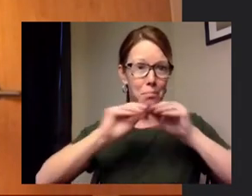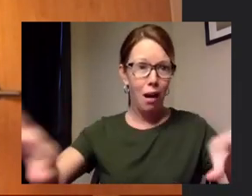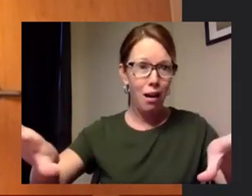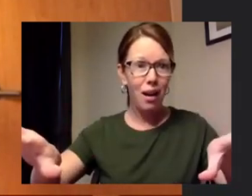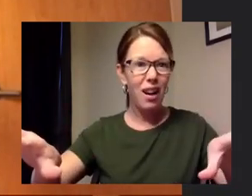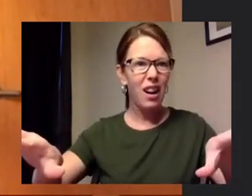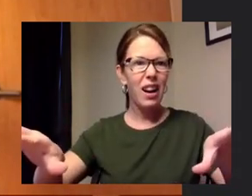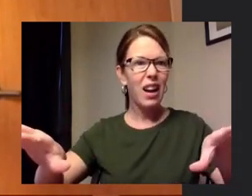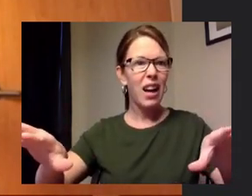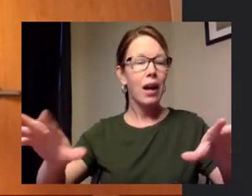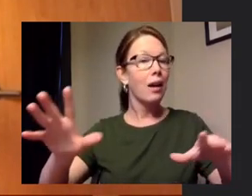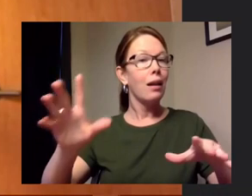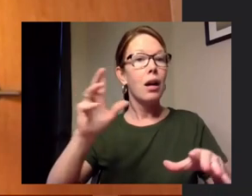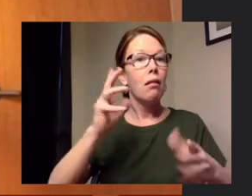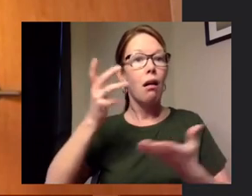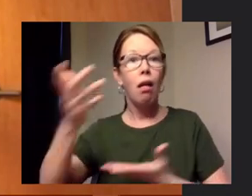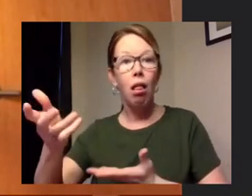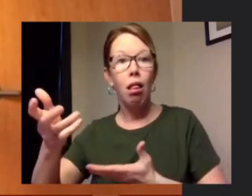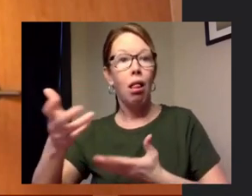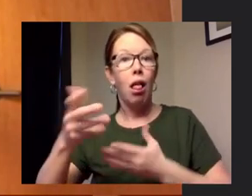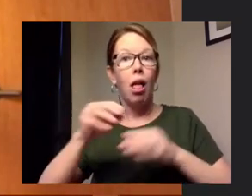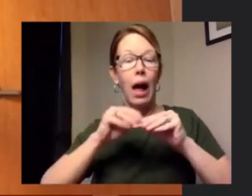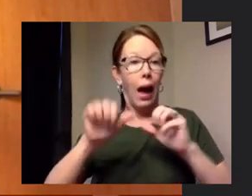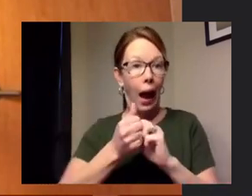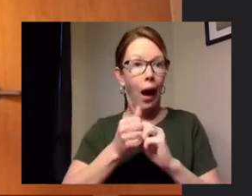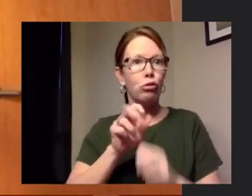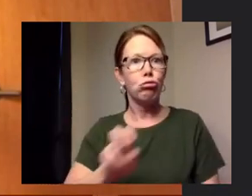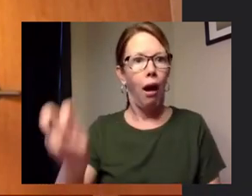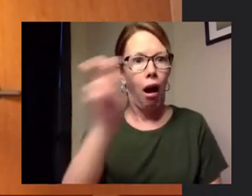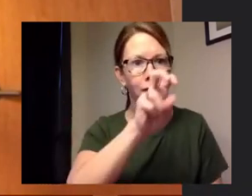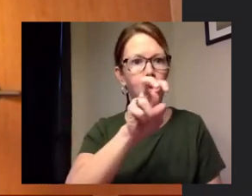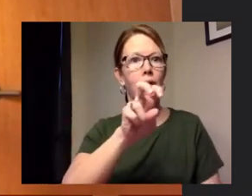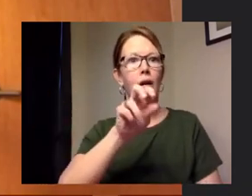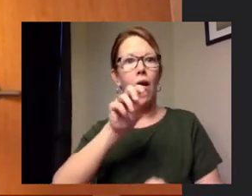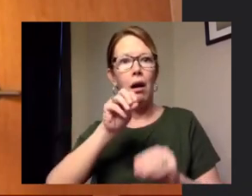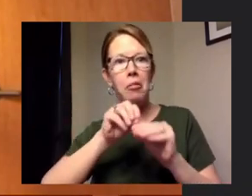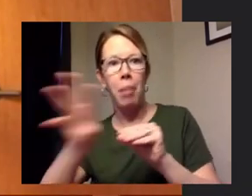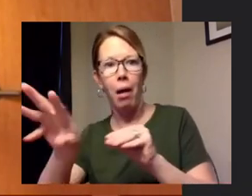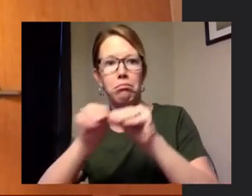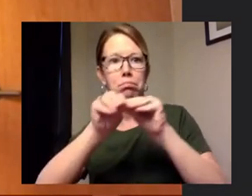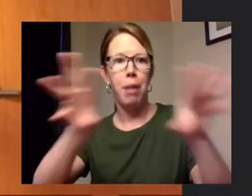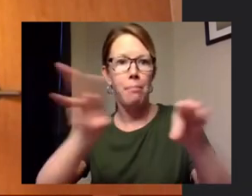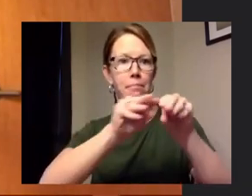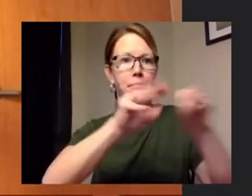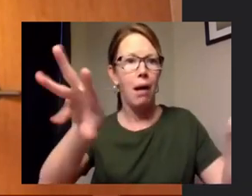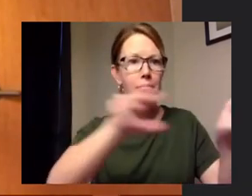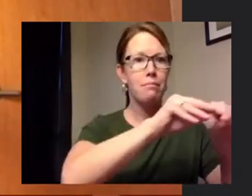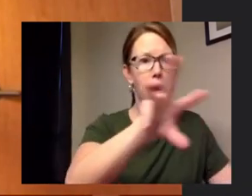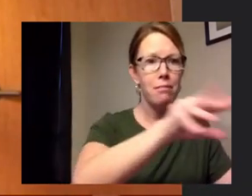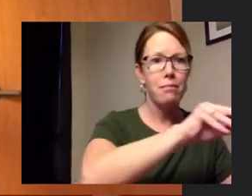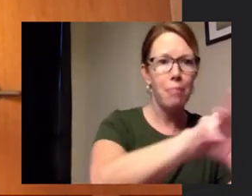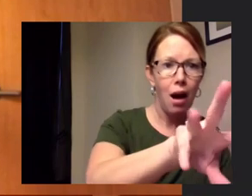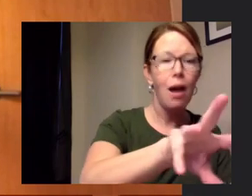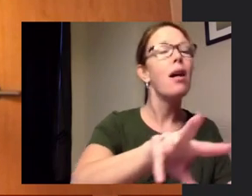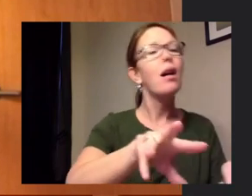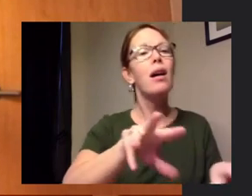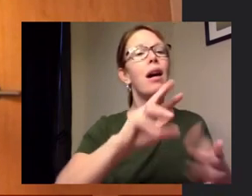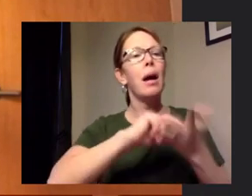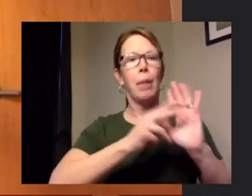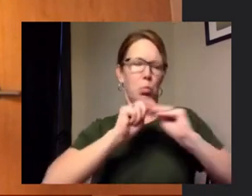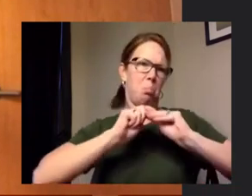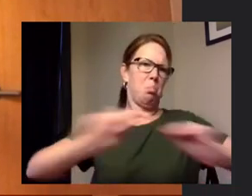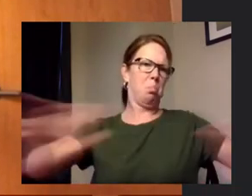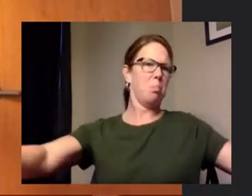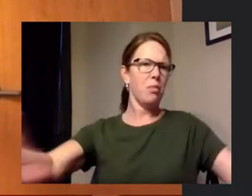by travel going from one area to another if we can limit that and maybe get a a grip